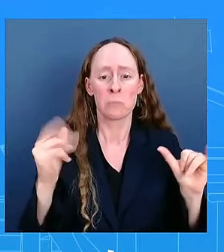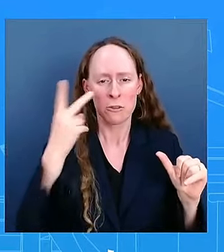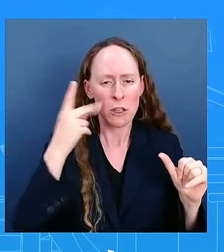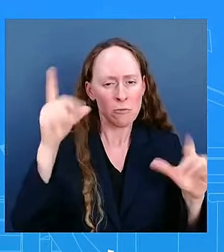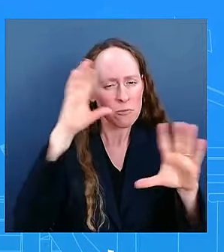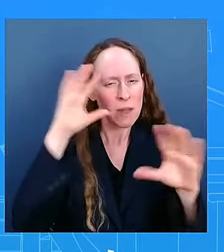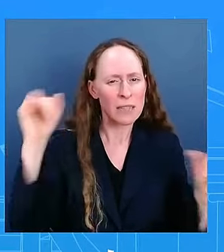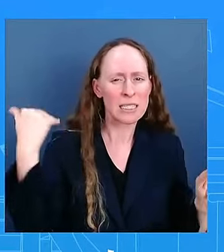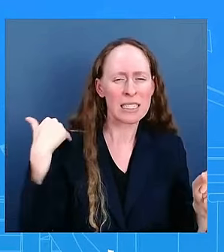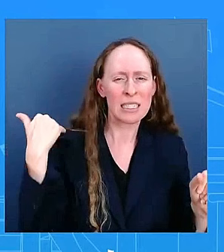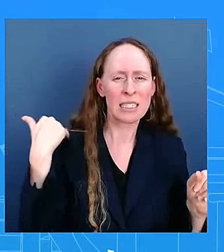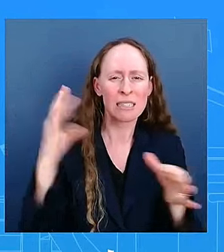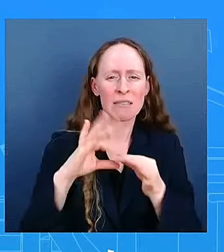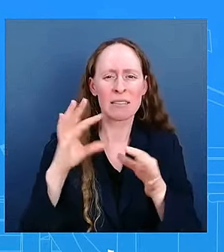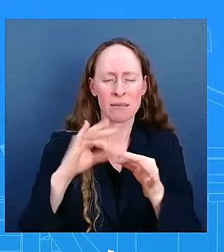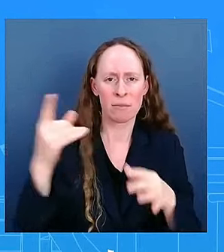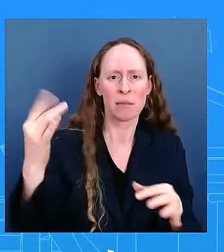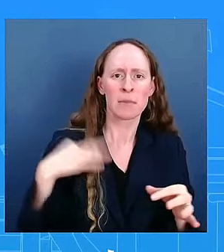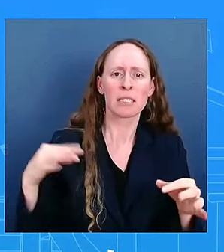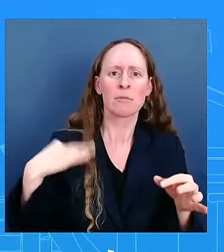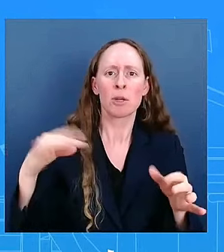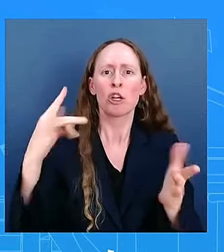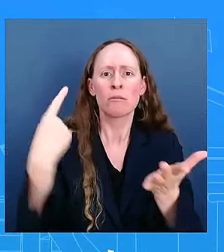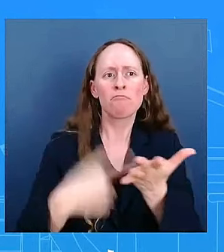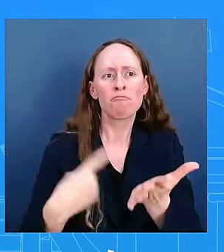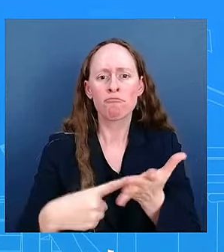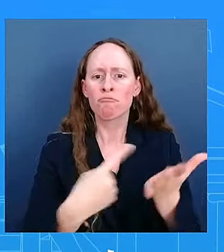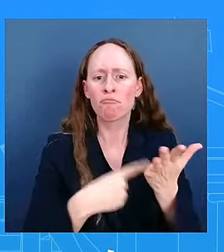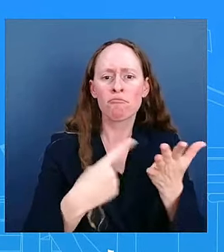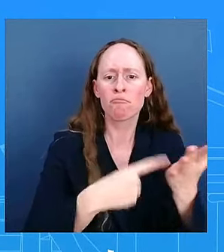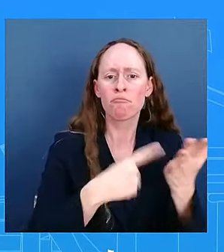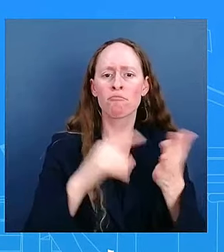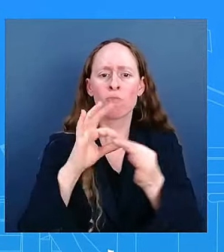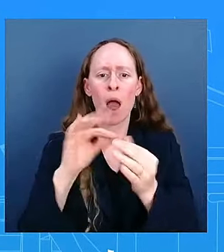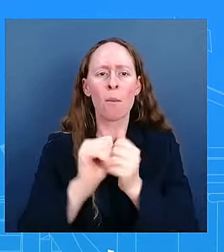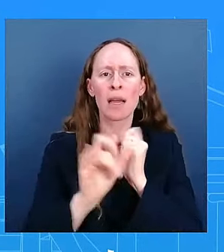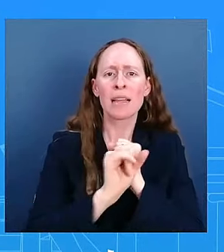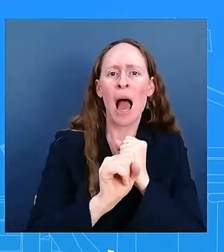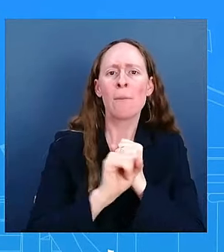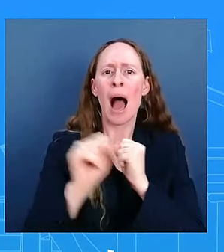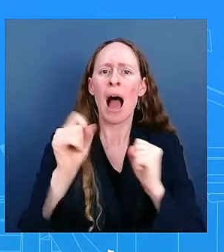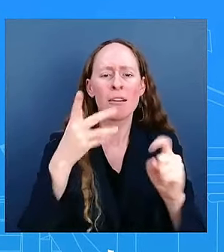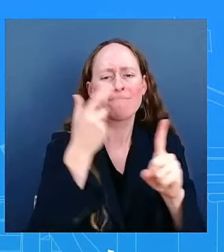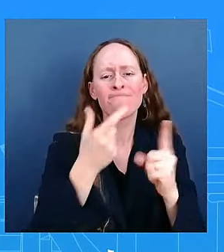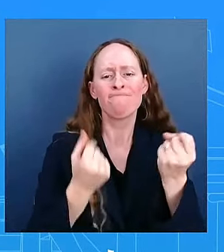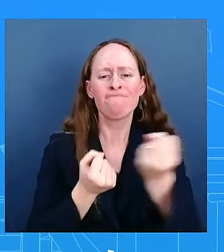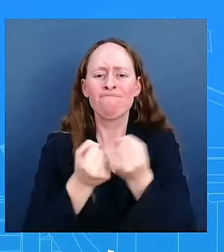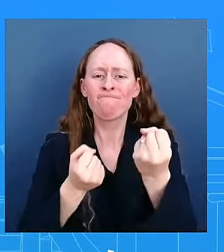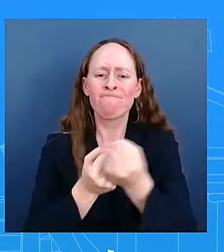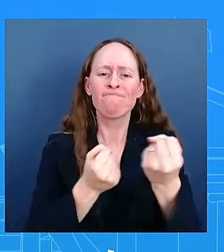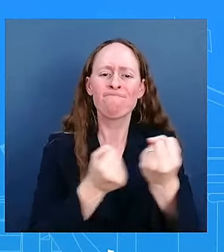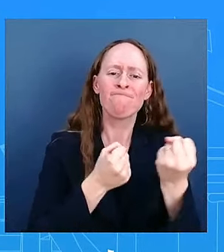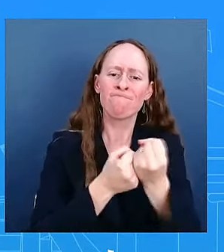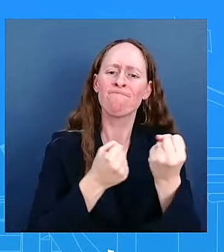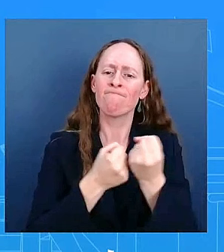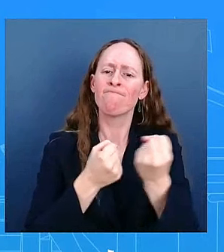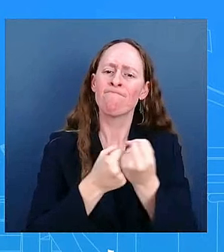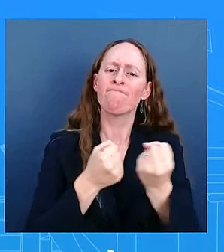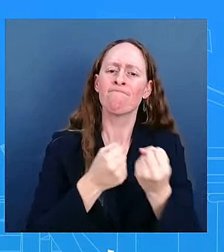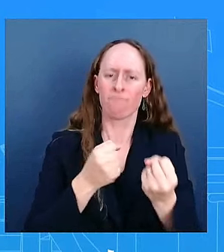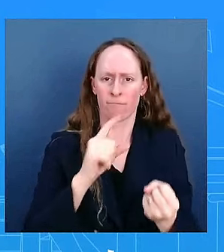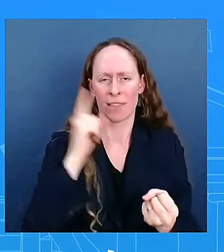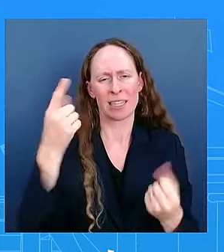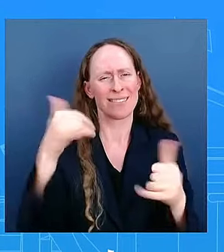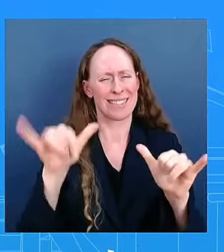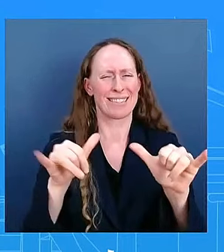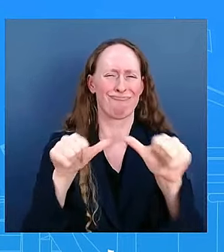campaign that was a campaign stop so i'm going to be really mindful but he saw him talking to laborers uh and union members uh and they